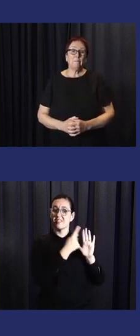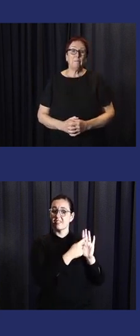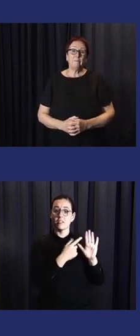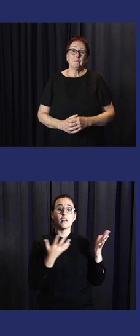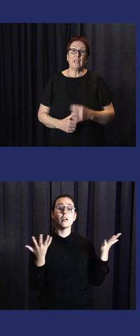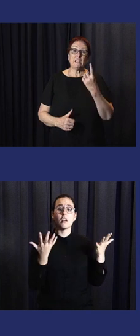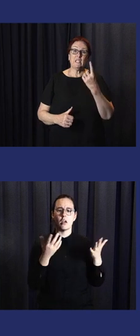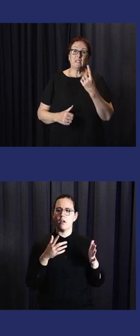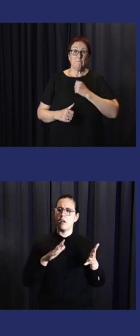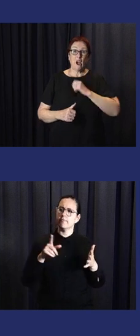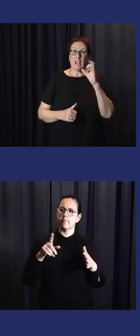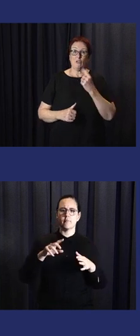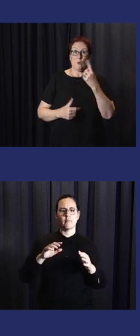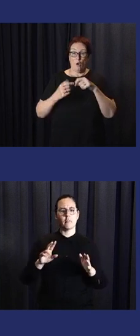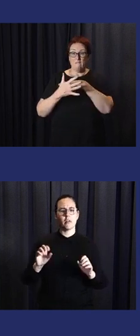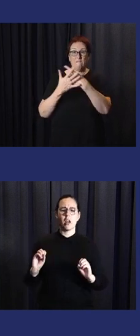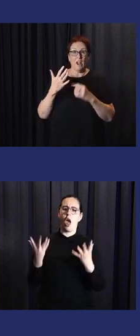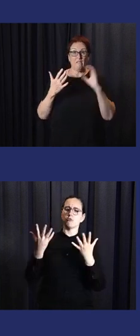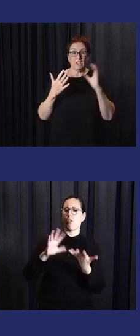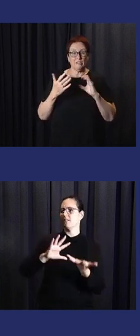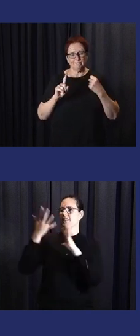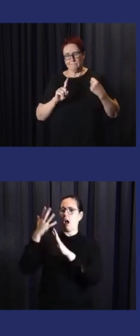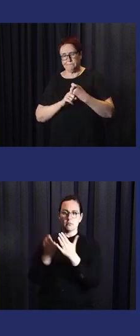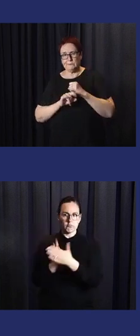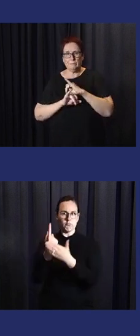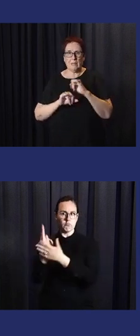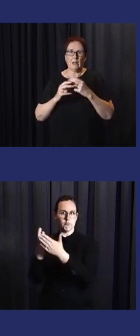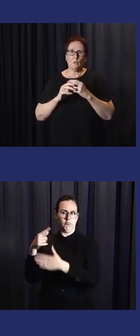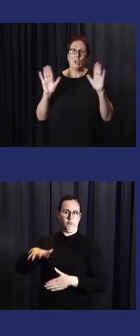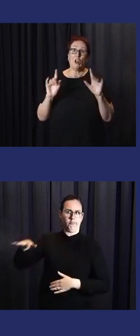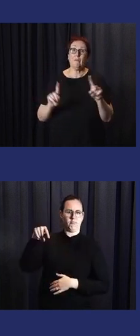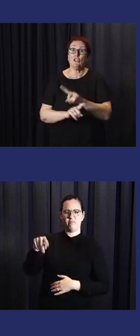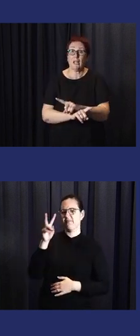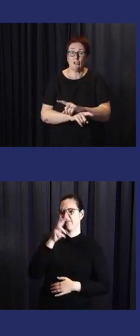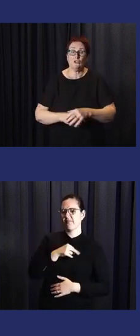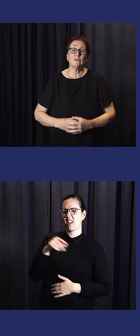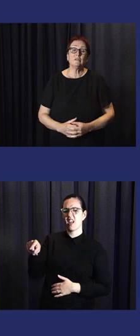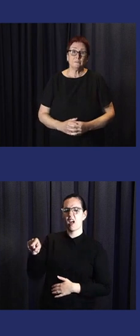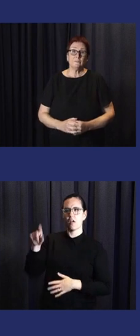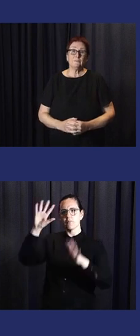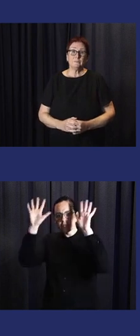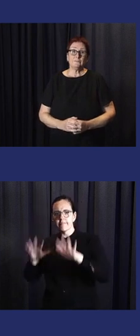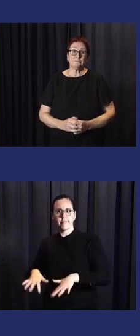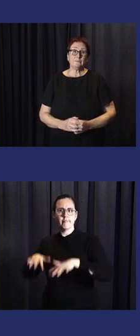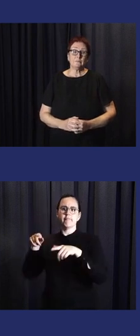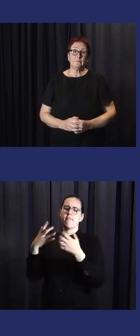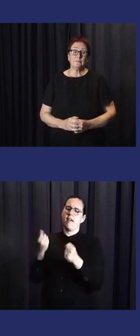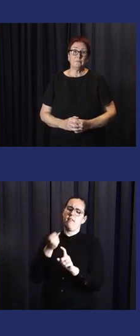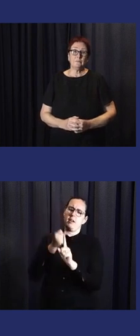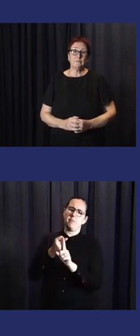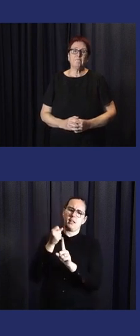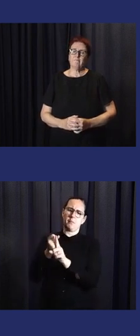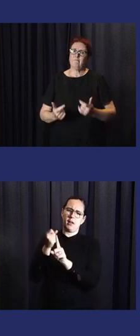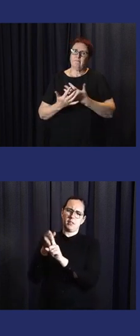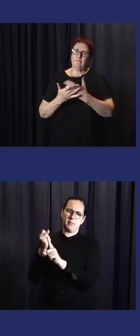natural disaster in Vietnam. And Vietnam is one of the five countries which are heavily affected by